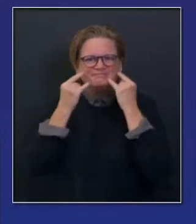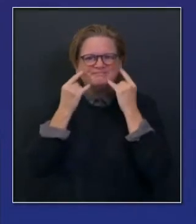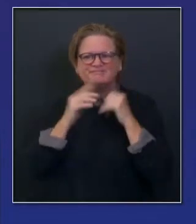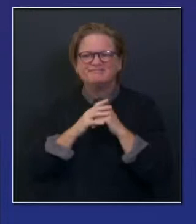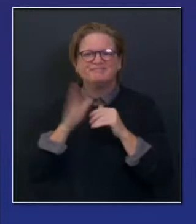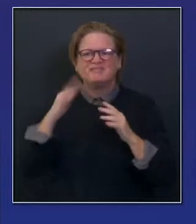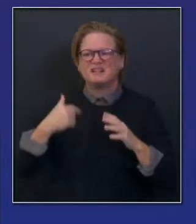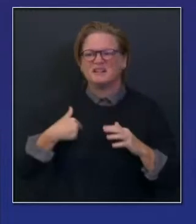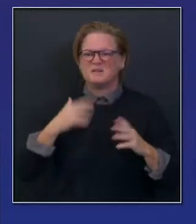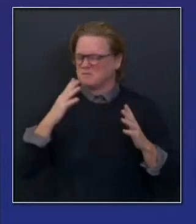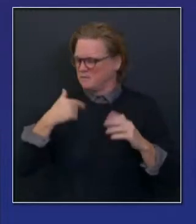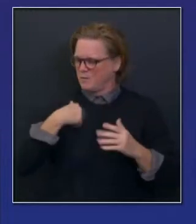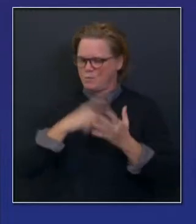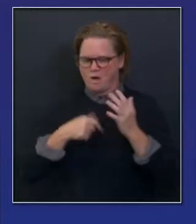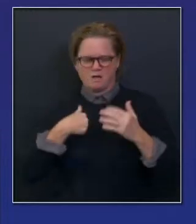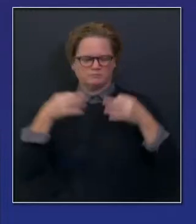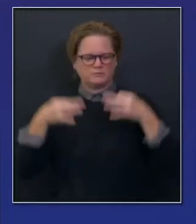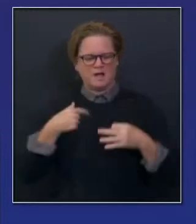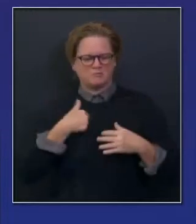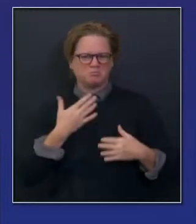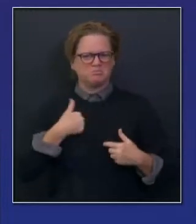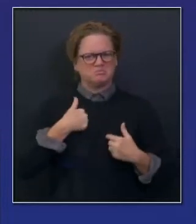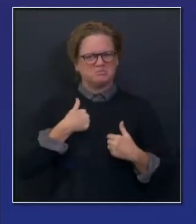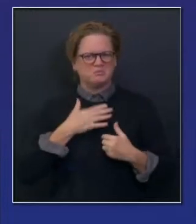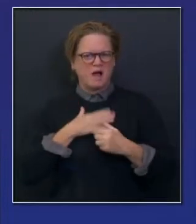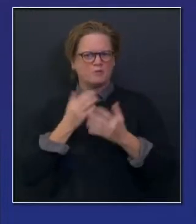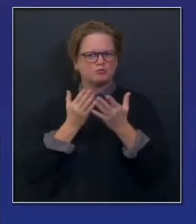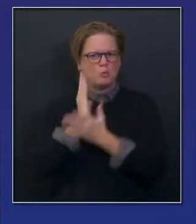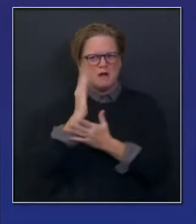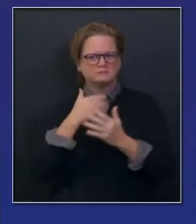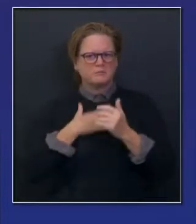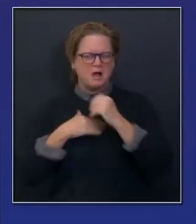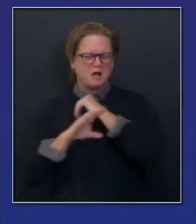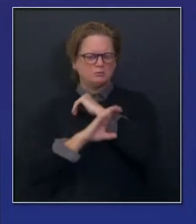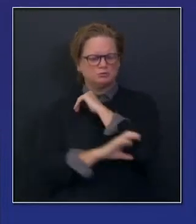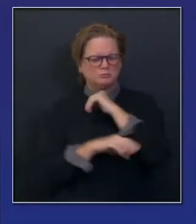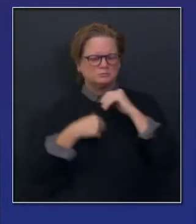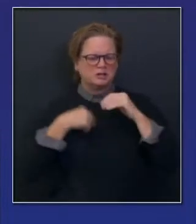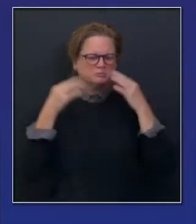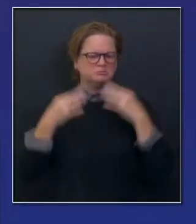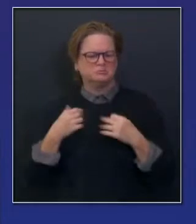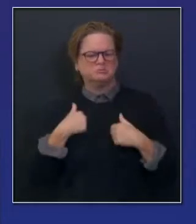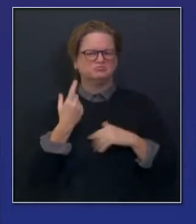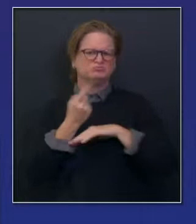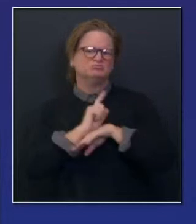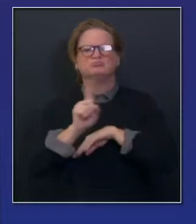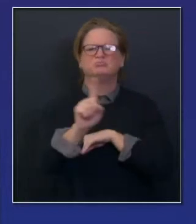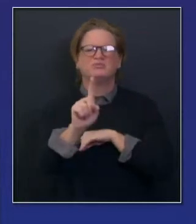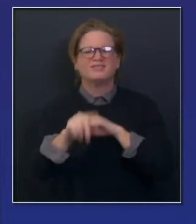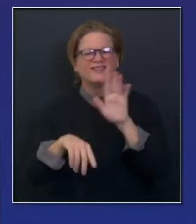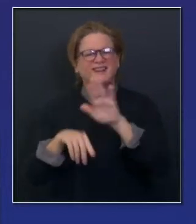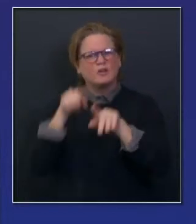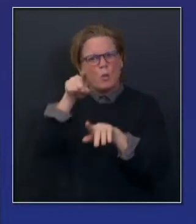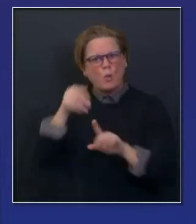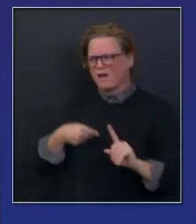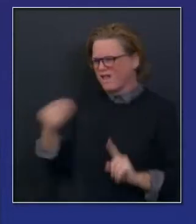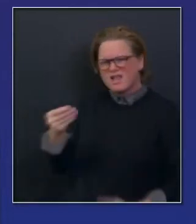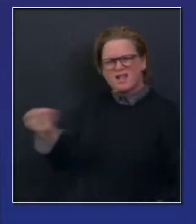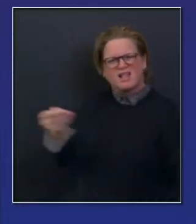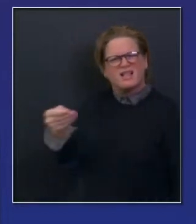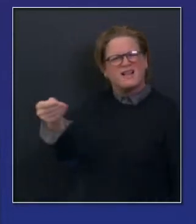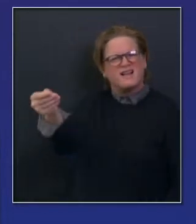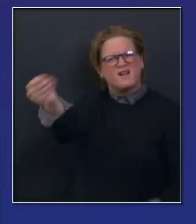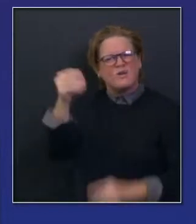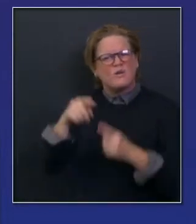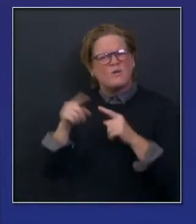we're infected by COVID, but really what the impact is with our family members. I'll remind you that some of our oldest